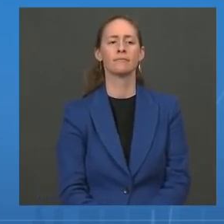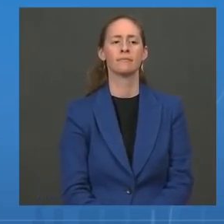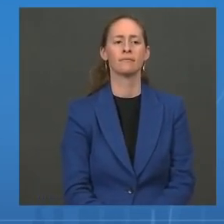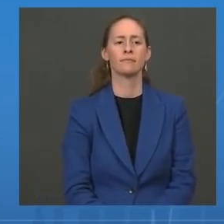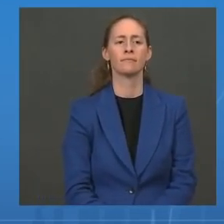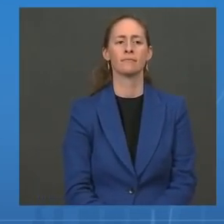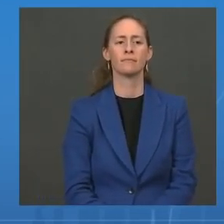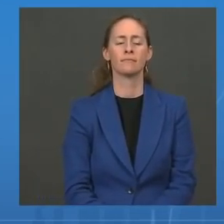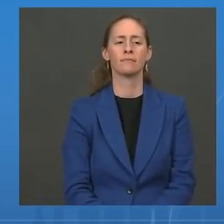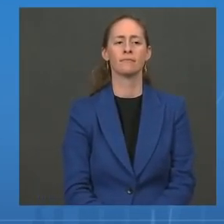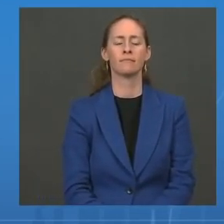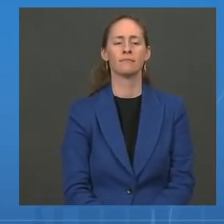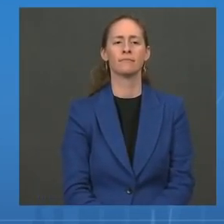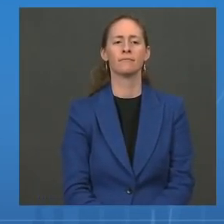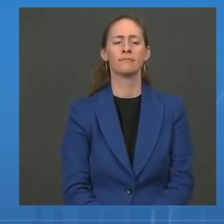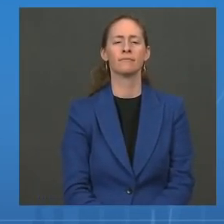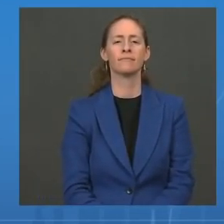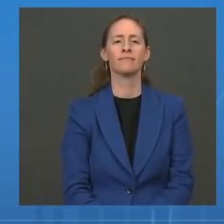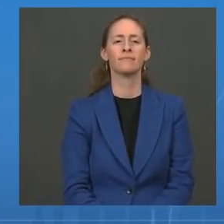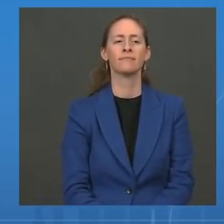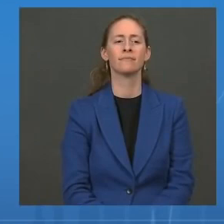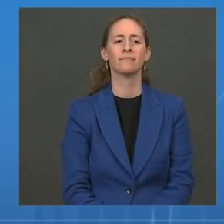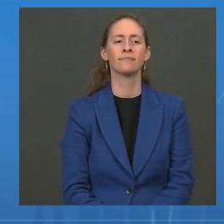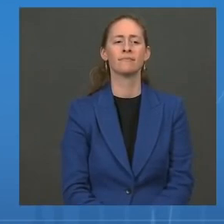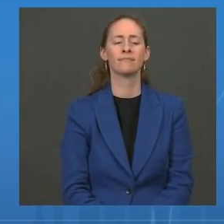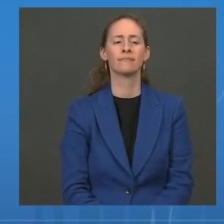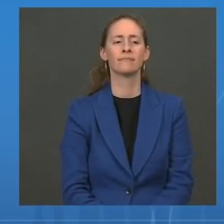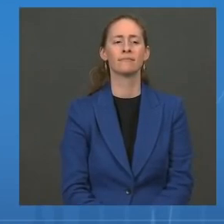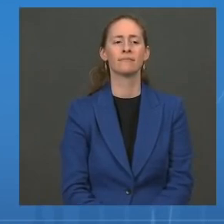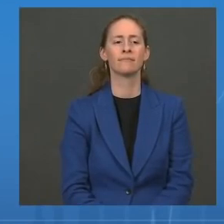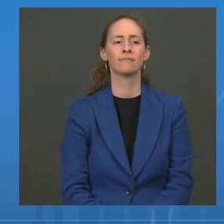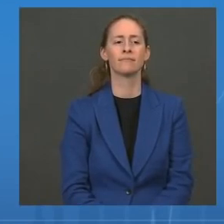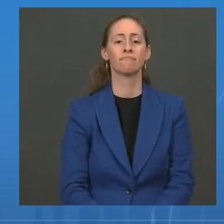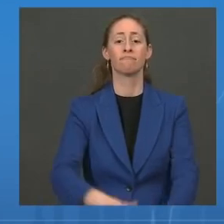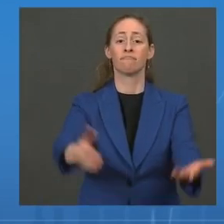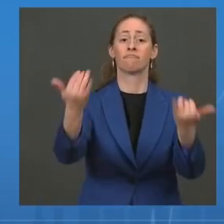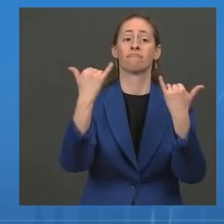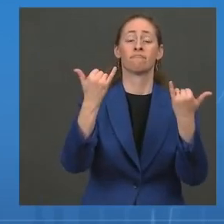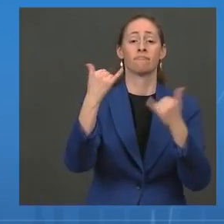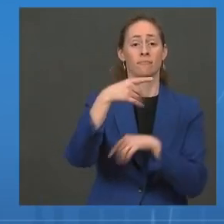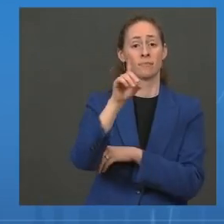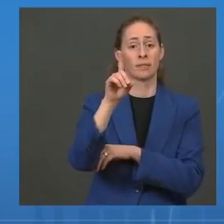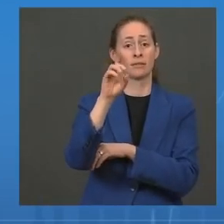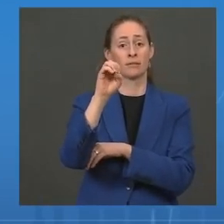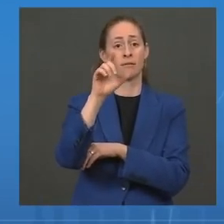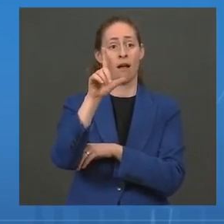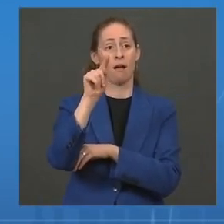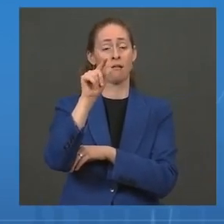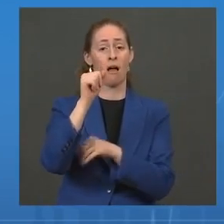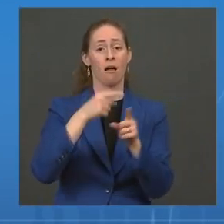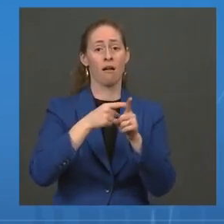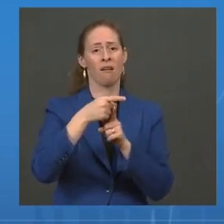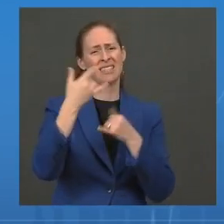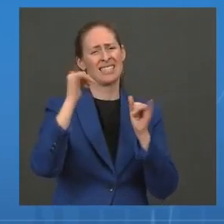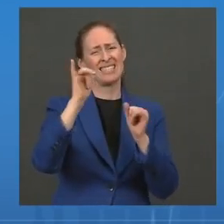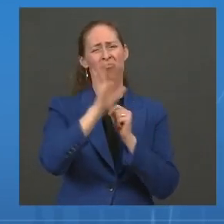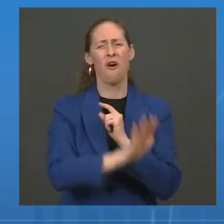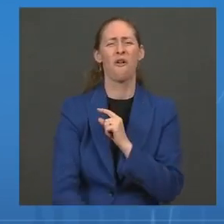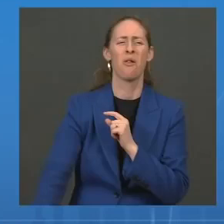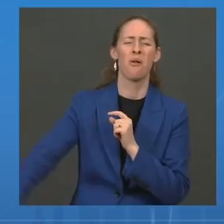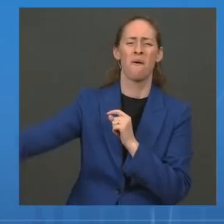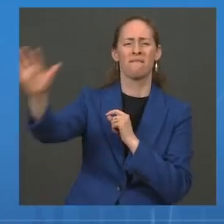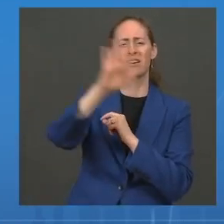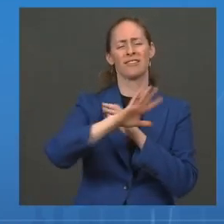right now, the Delta variant still overwhelmingly dominates the isolates in our country with